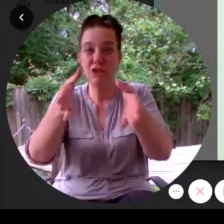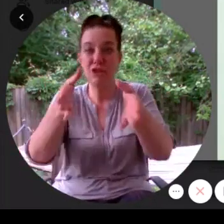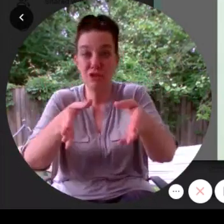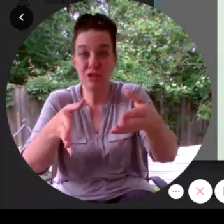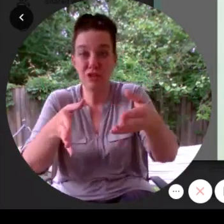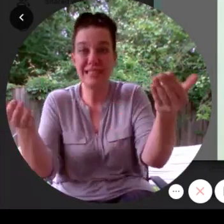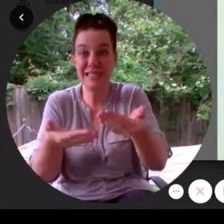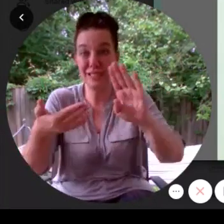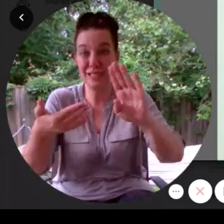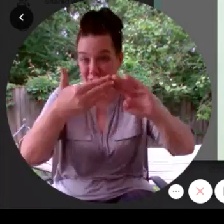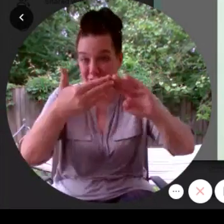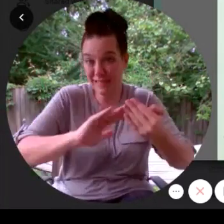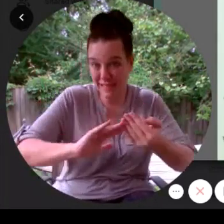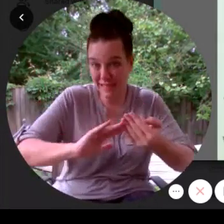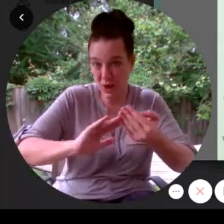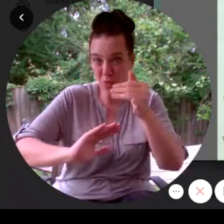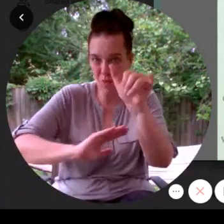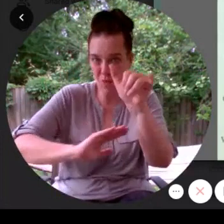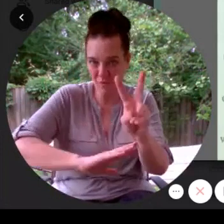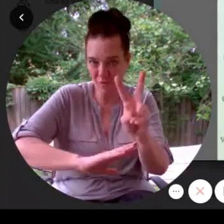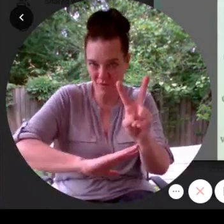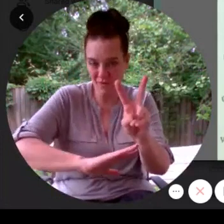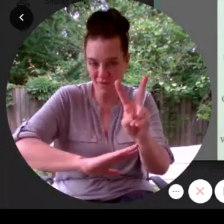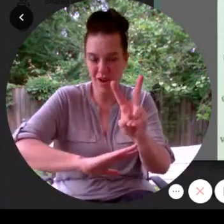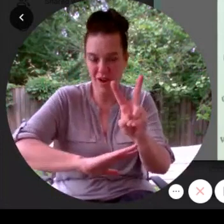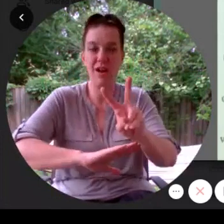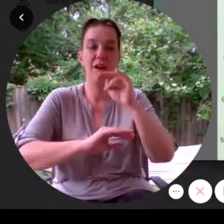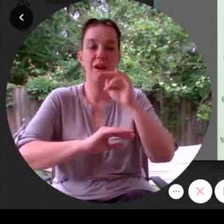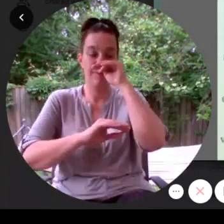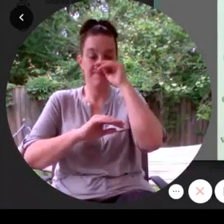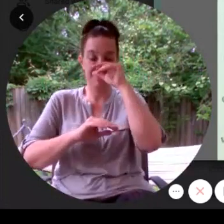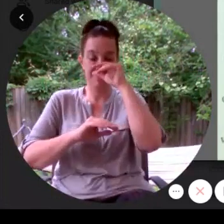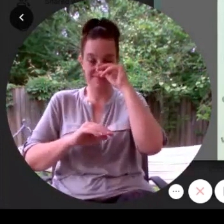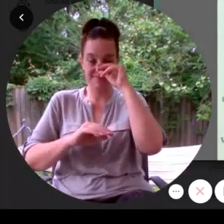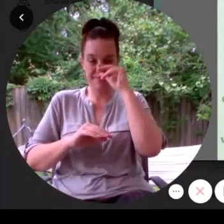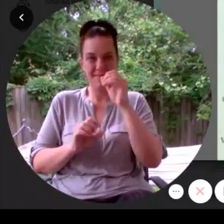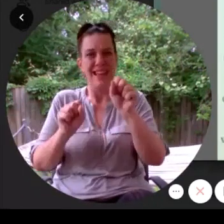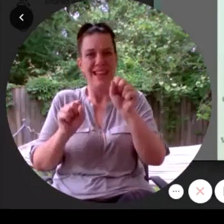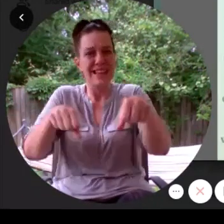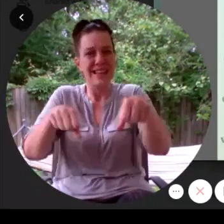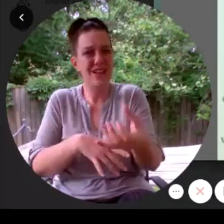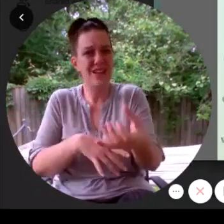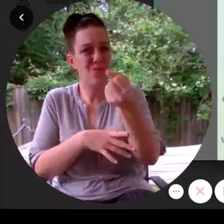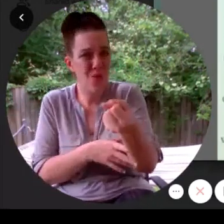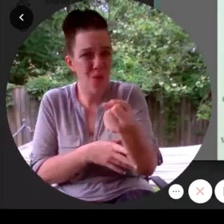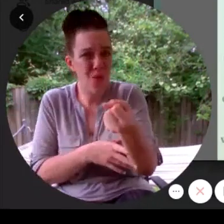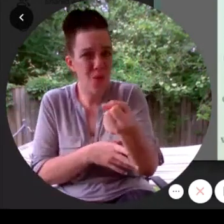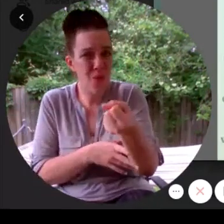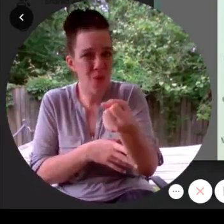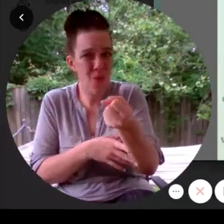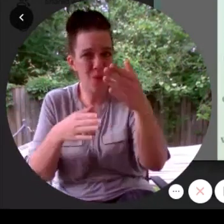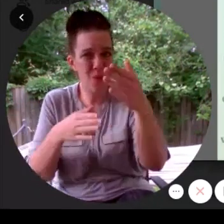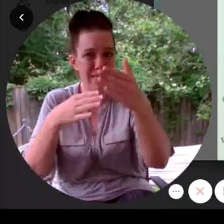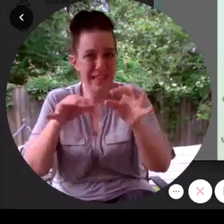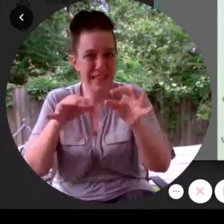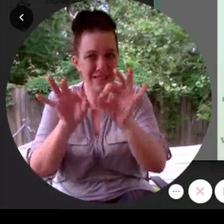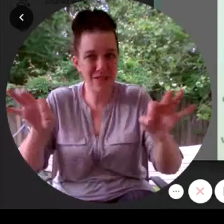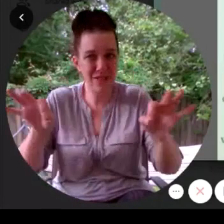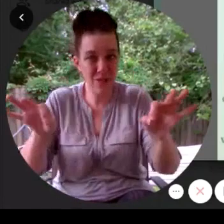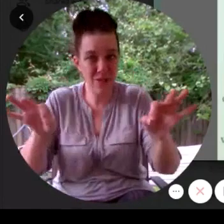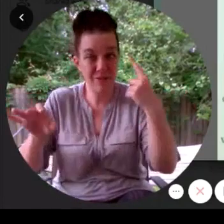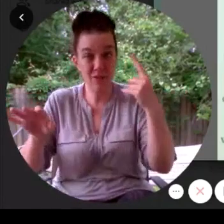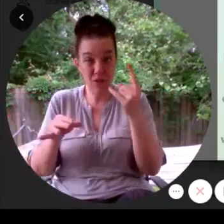Valley, said Niles. Would you be able to hold on to the end of this thread for